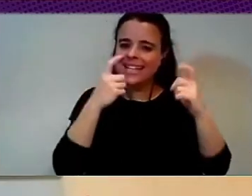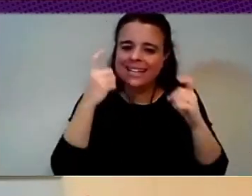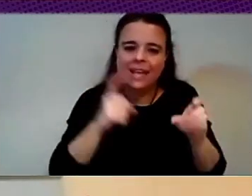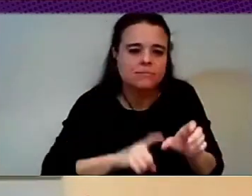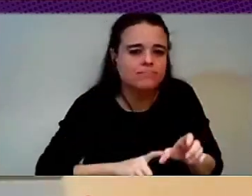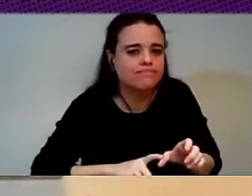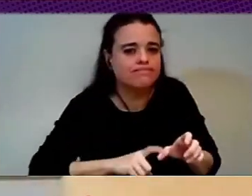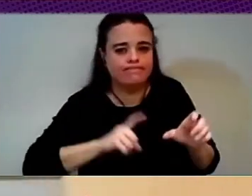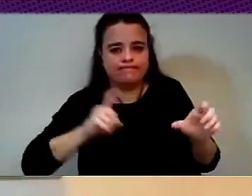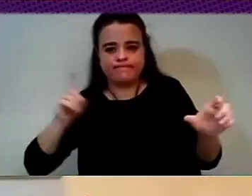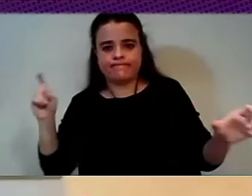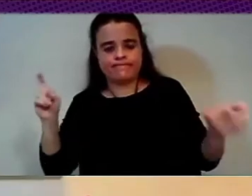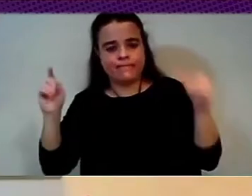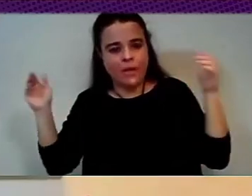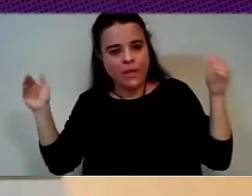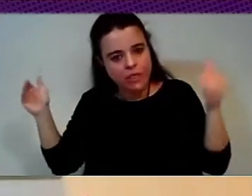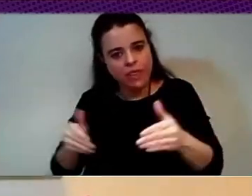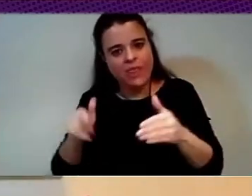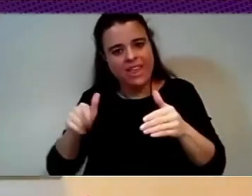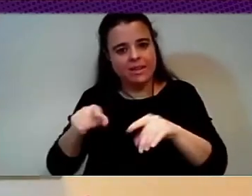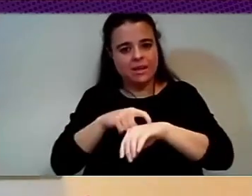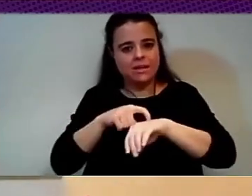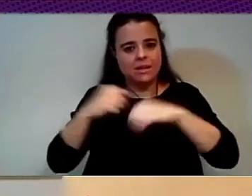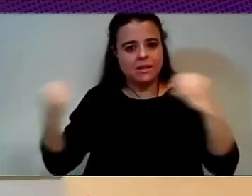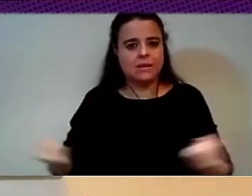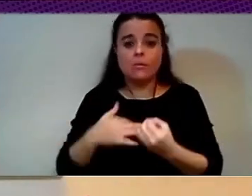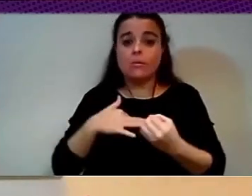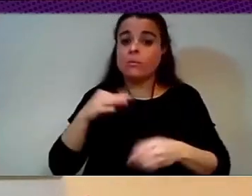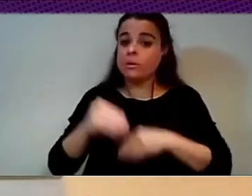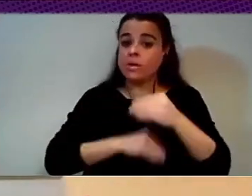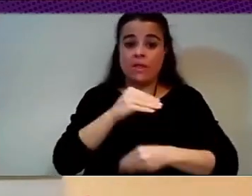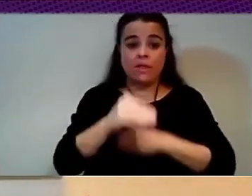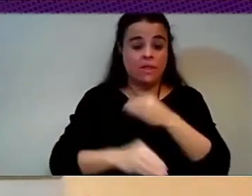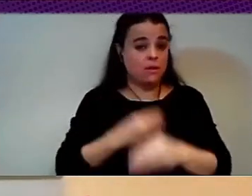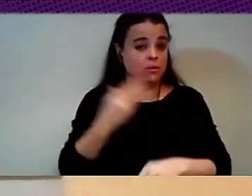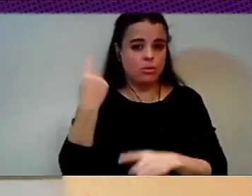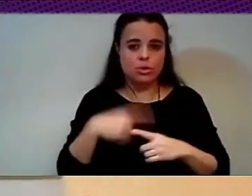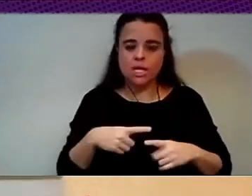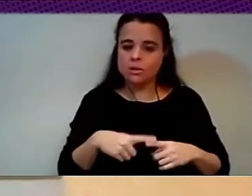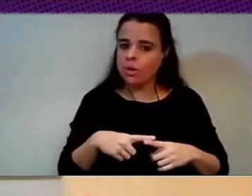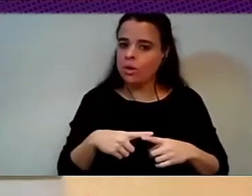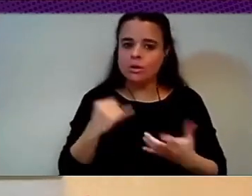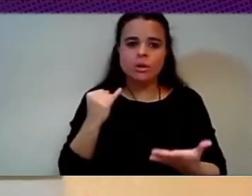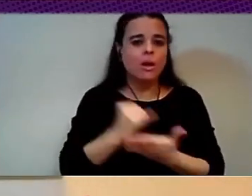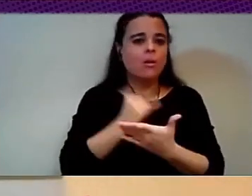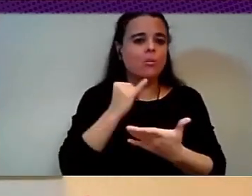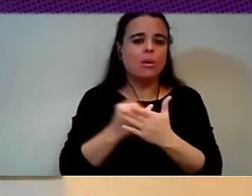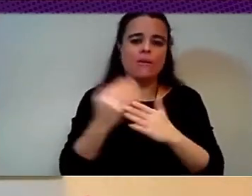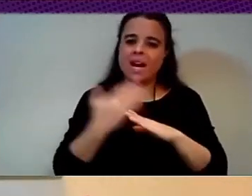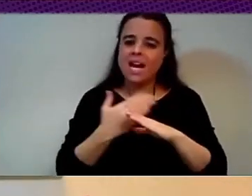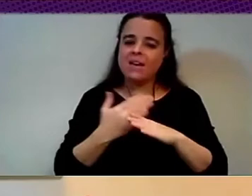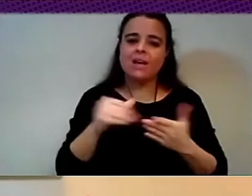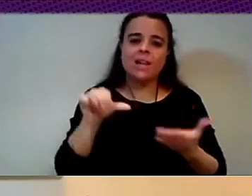a lot, we can experiment a lot, also at the city level, at the community level. But we need to be aware that these are big issues.